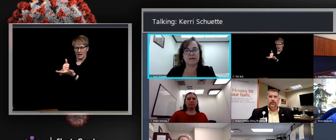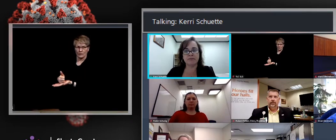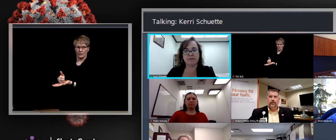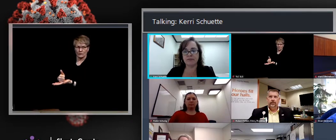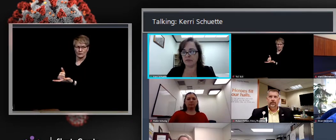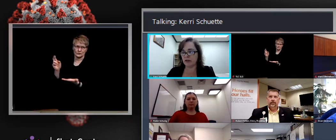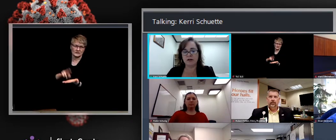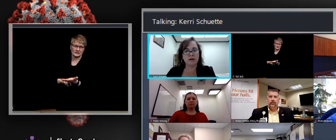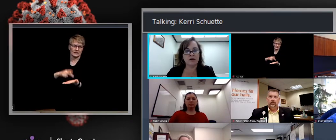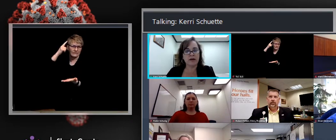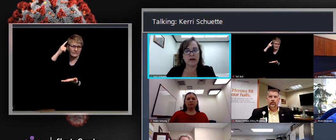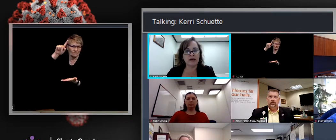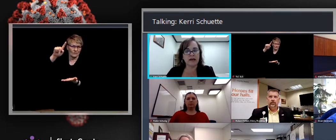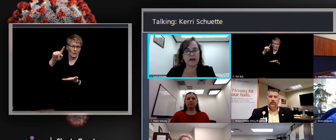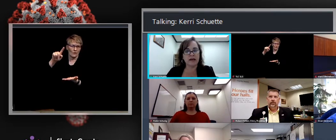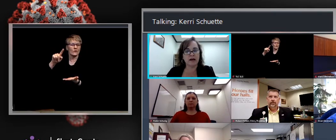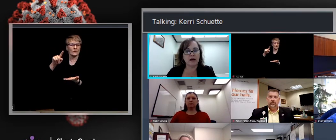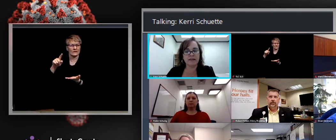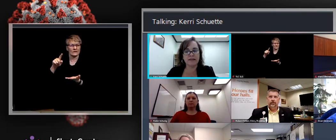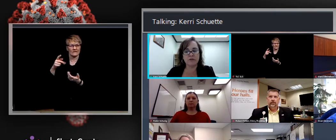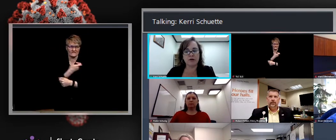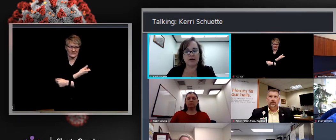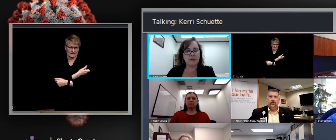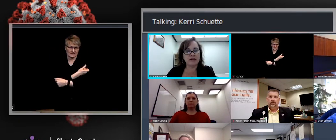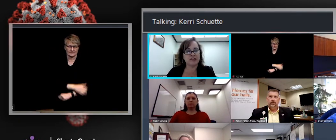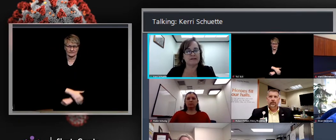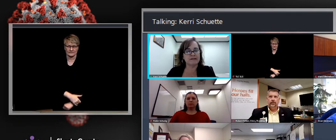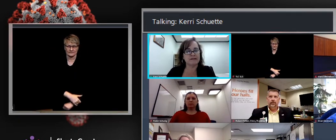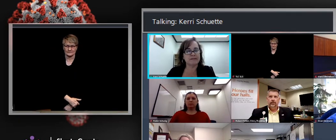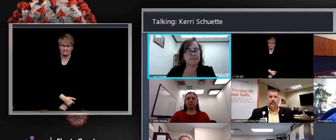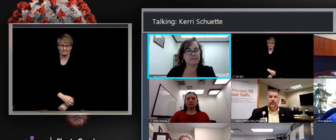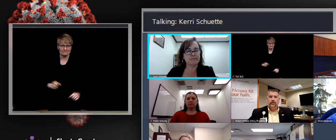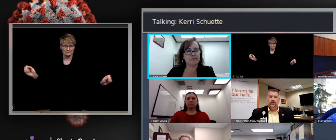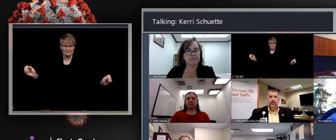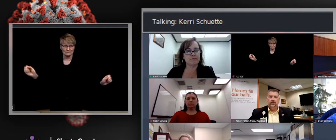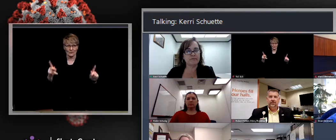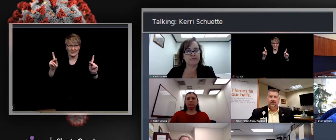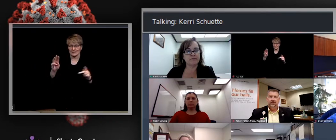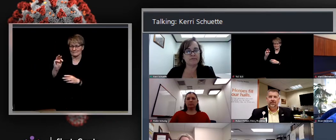vaccination. Okay. I think we are ready for media questions.